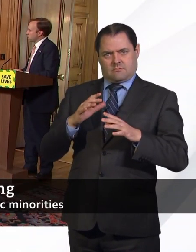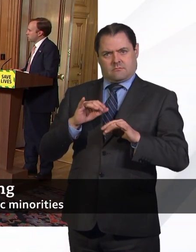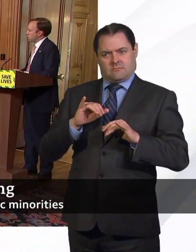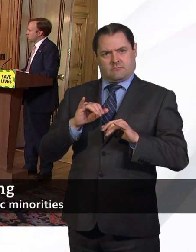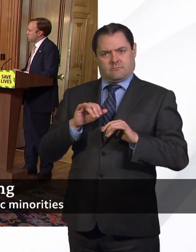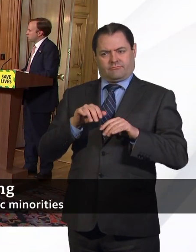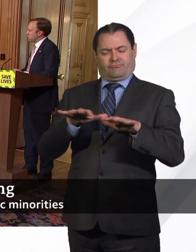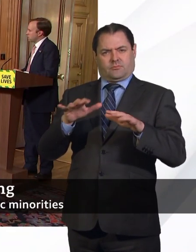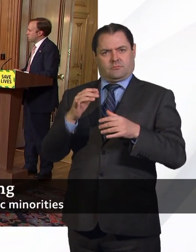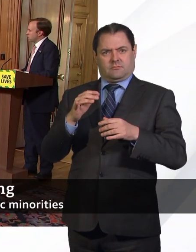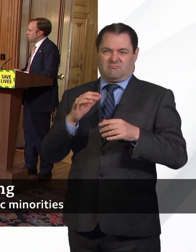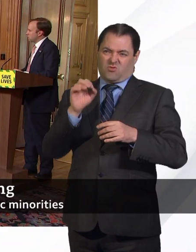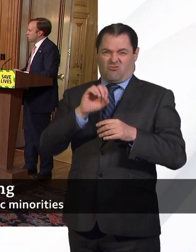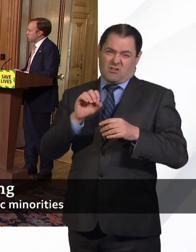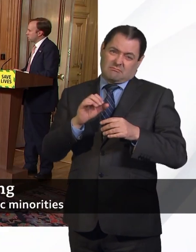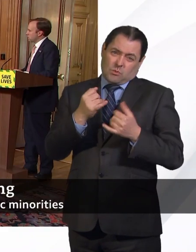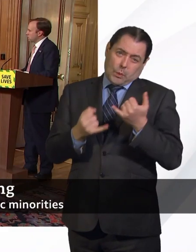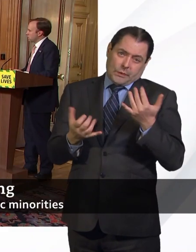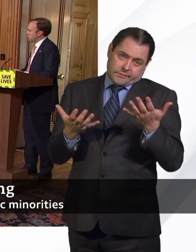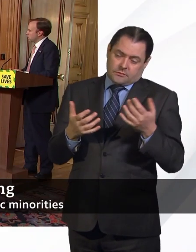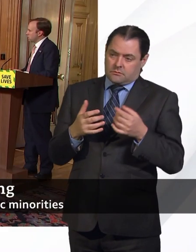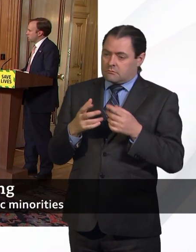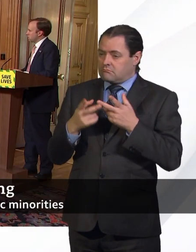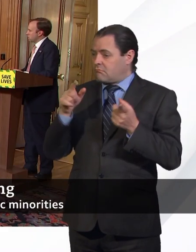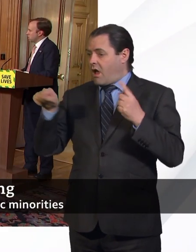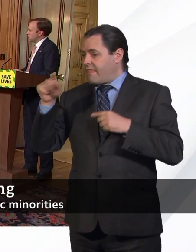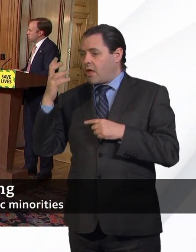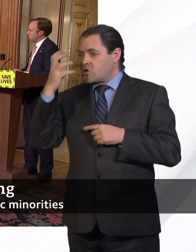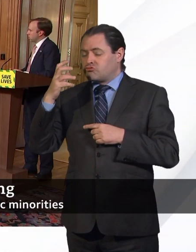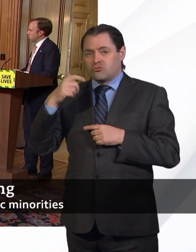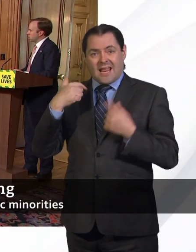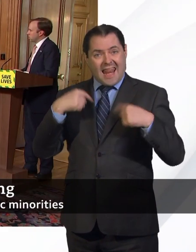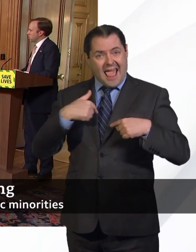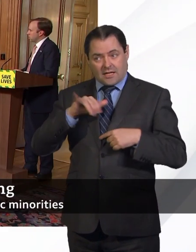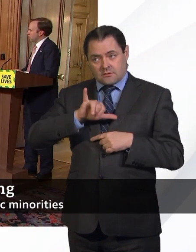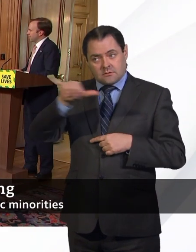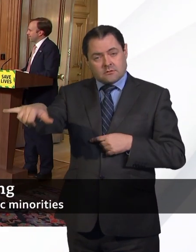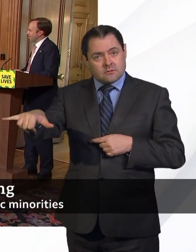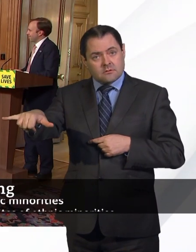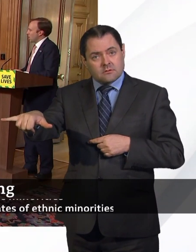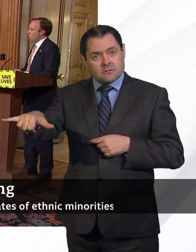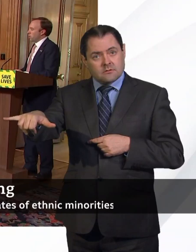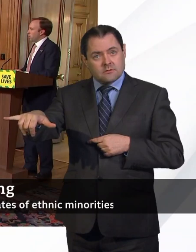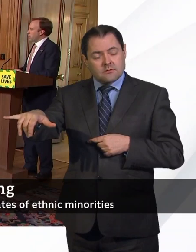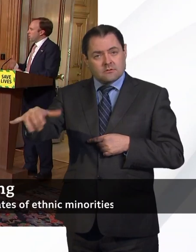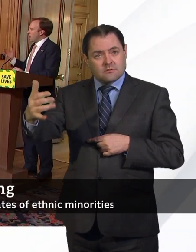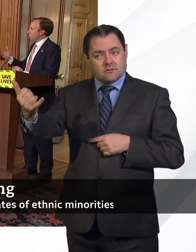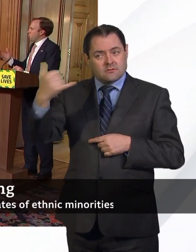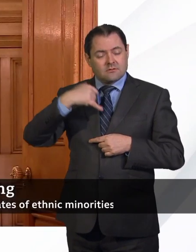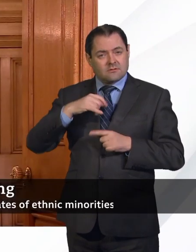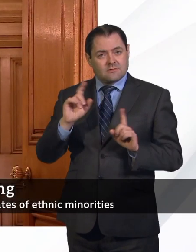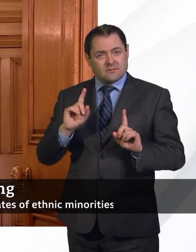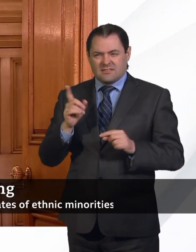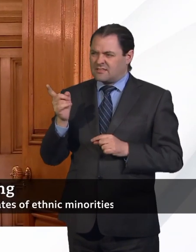in Europe, can you give any indication of which other European countries are interested in the idea of an air bridge with the UK? Well, this